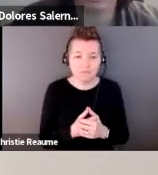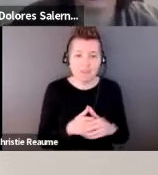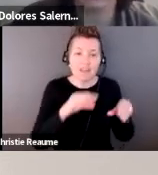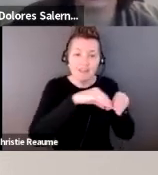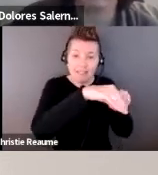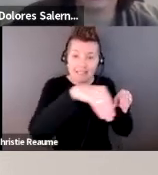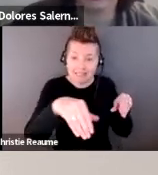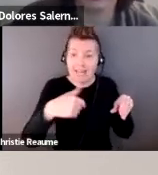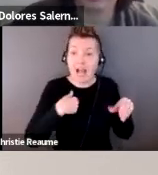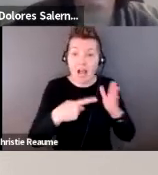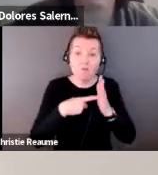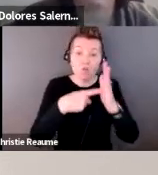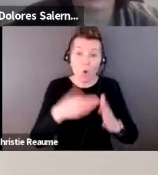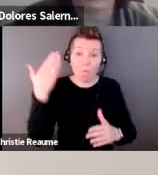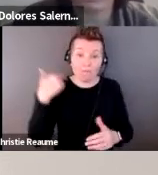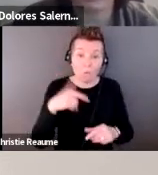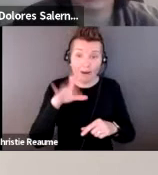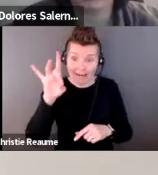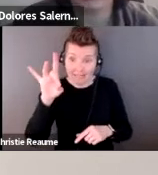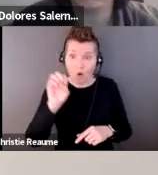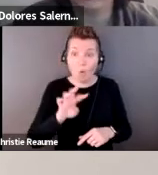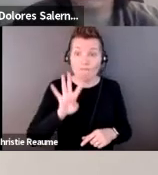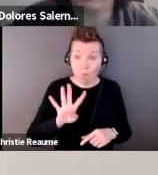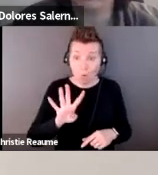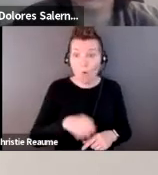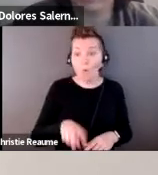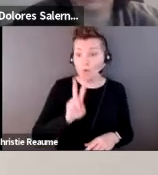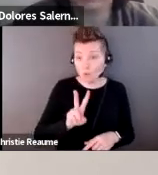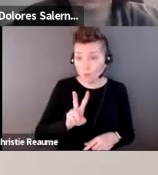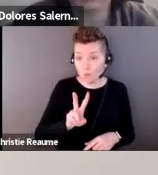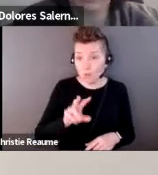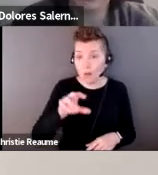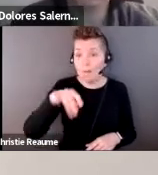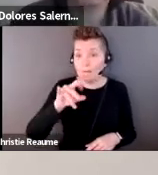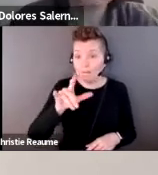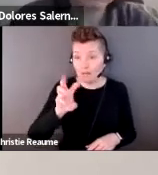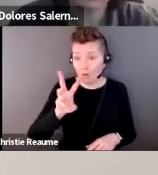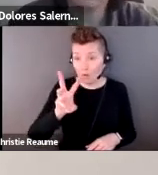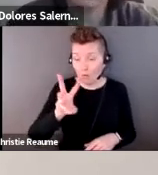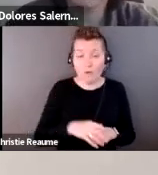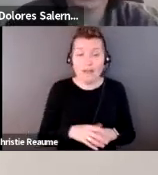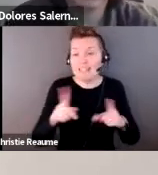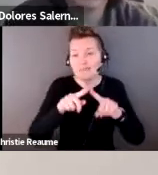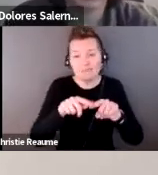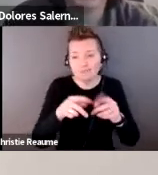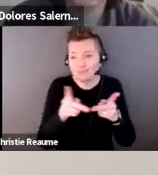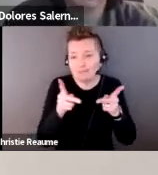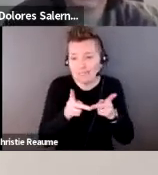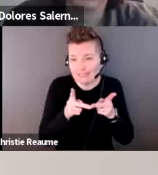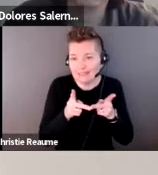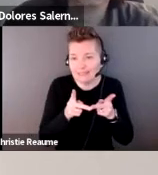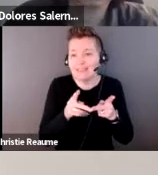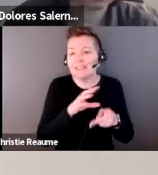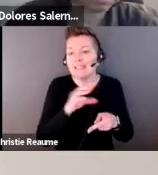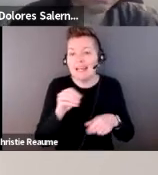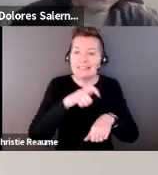of four and eight like the image. It's a work that can shift and grow dependent on the space and as time and supplies